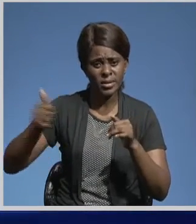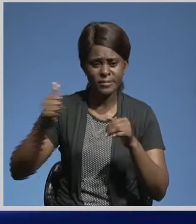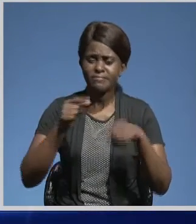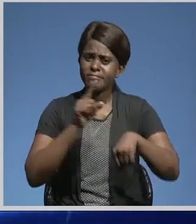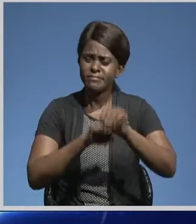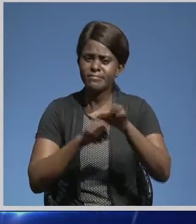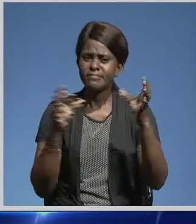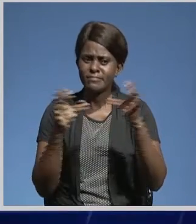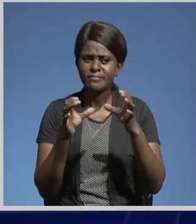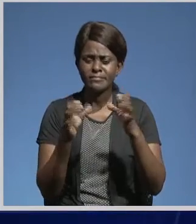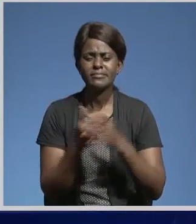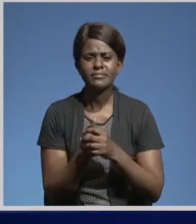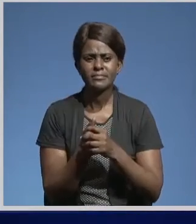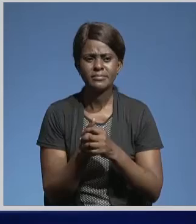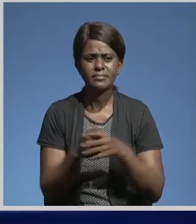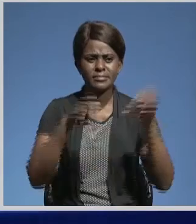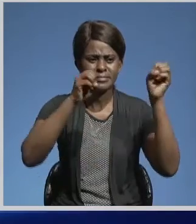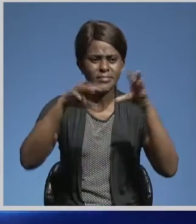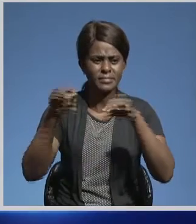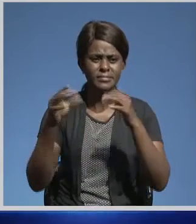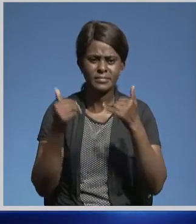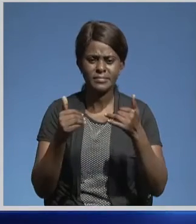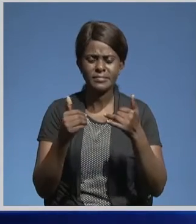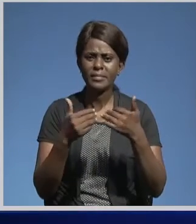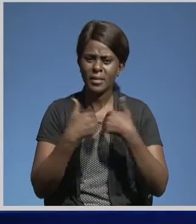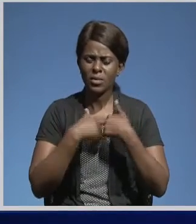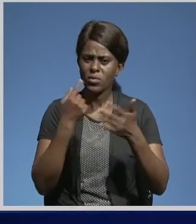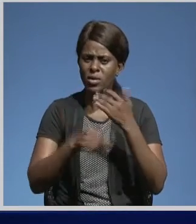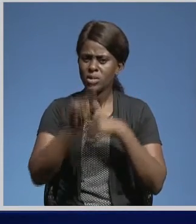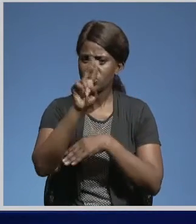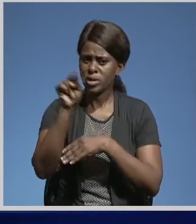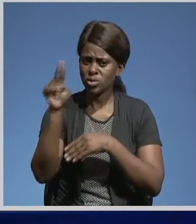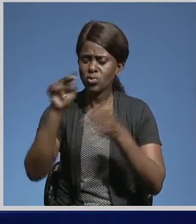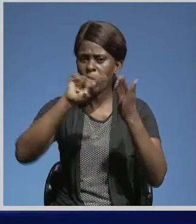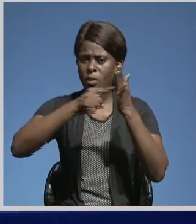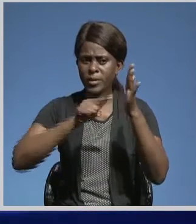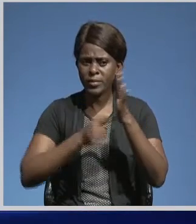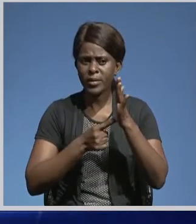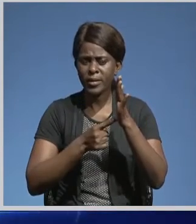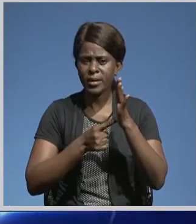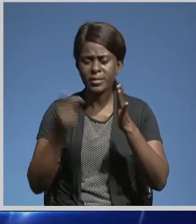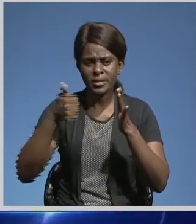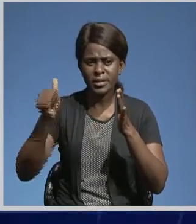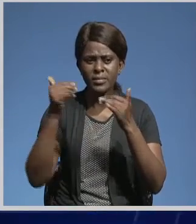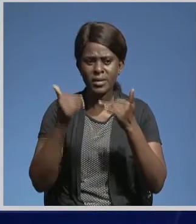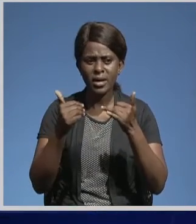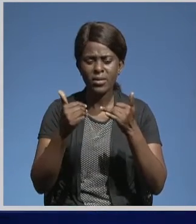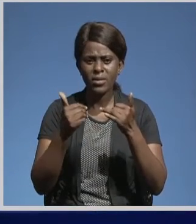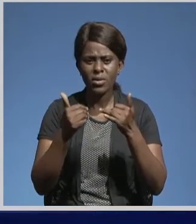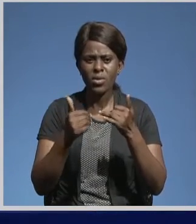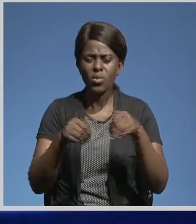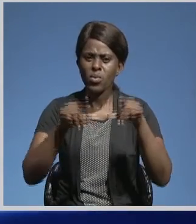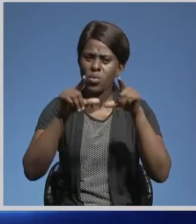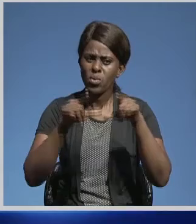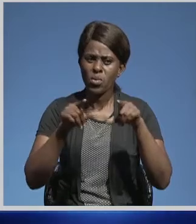got the bragging rights. Zesko United now stand on 22 points as they are a point shy of